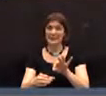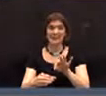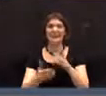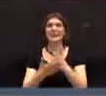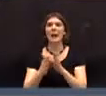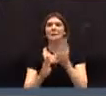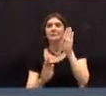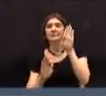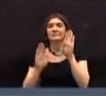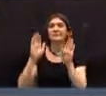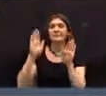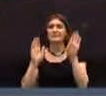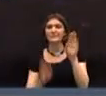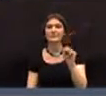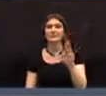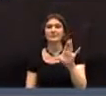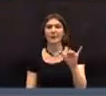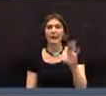Ms. Cain.